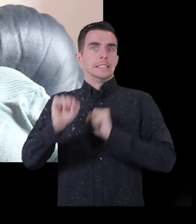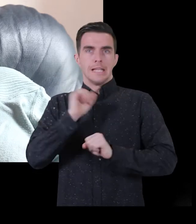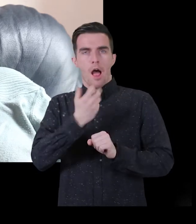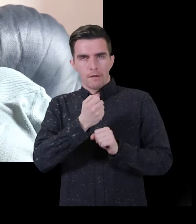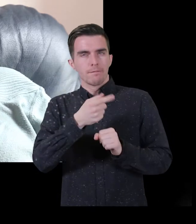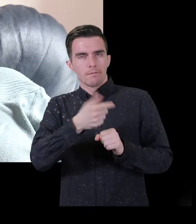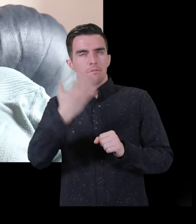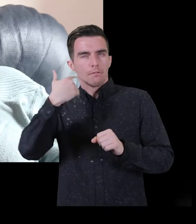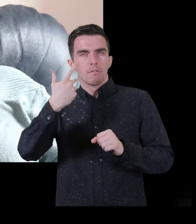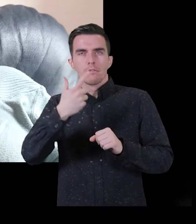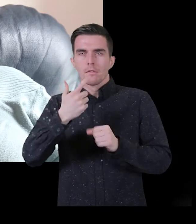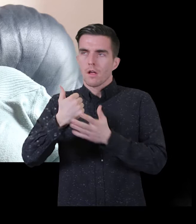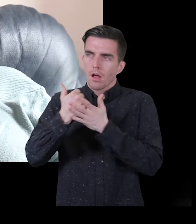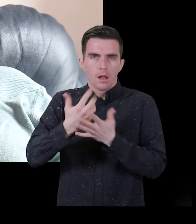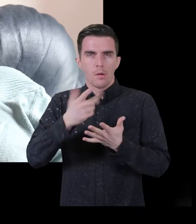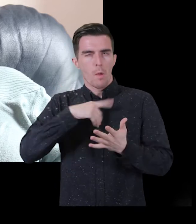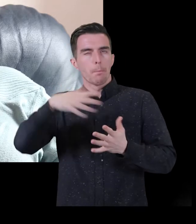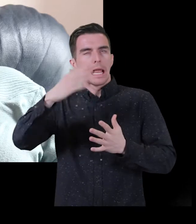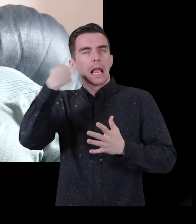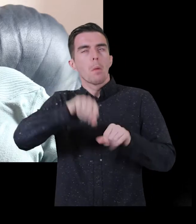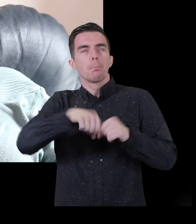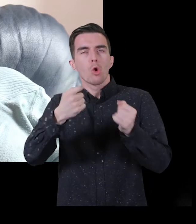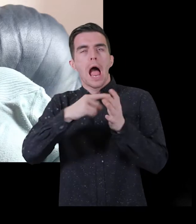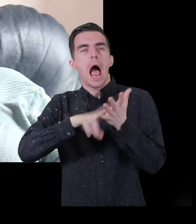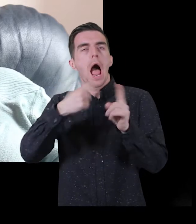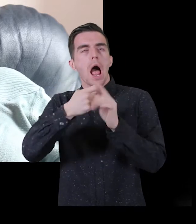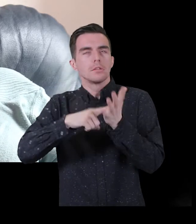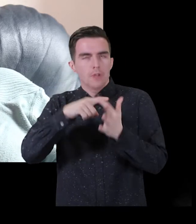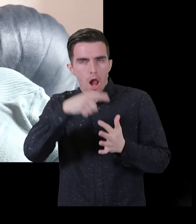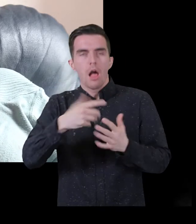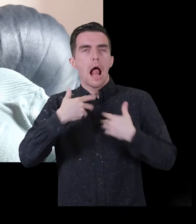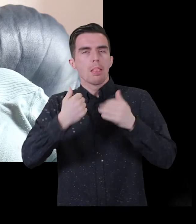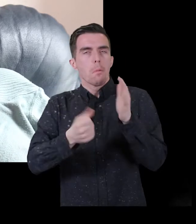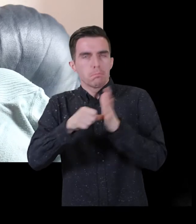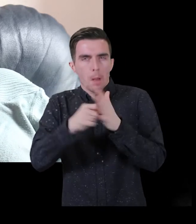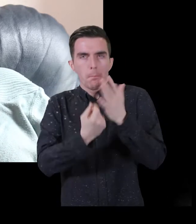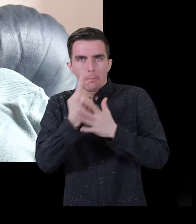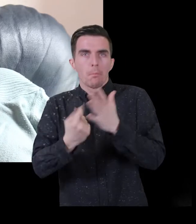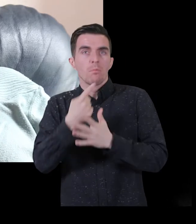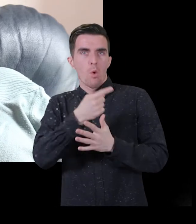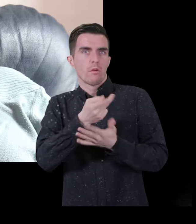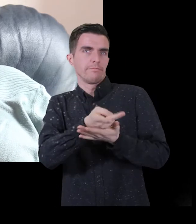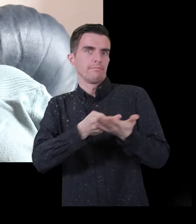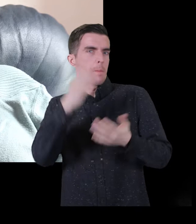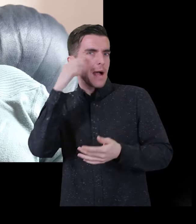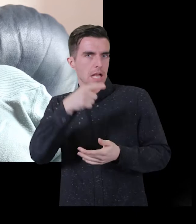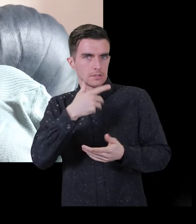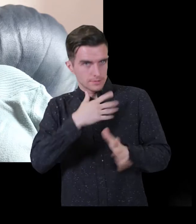needed to get the hearing aid. But he still wasn't keen on actually admitting that there was actually a problem or seeking help